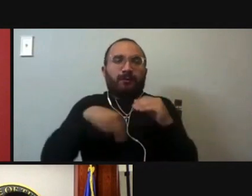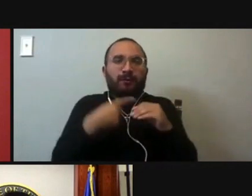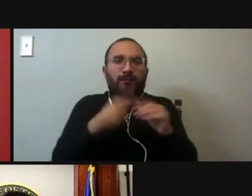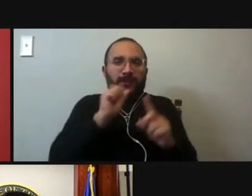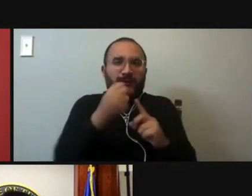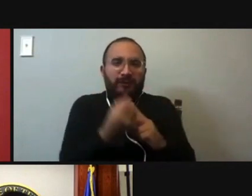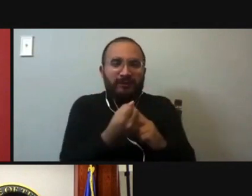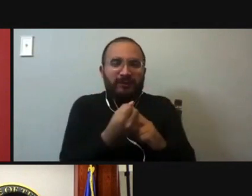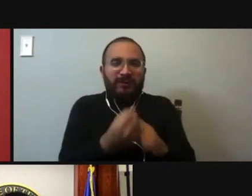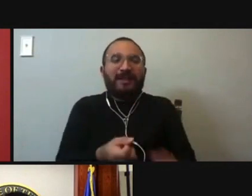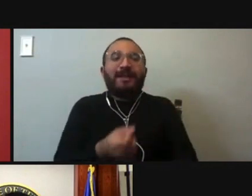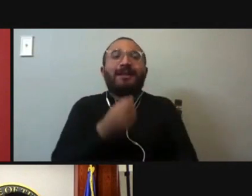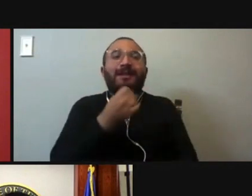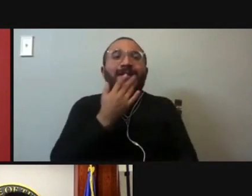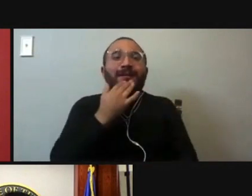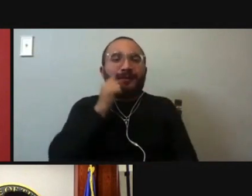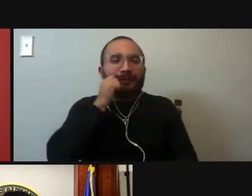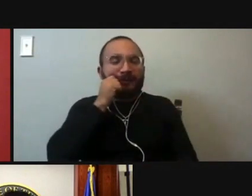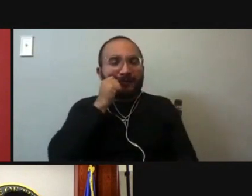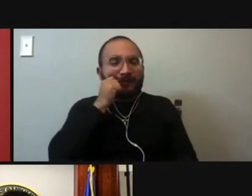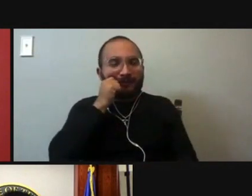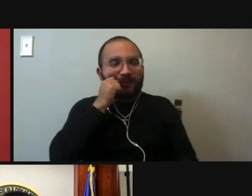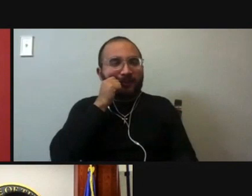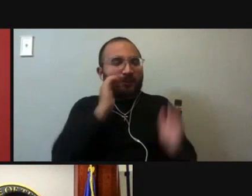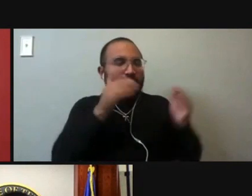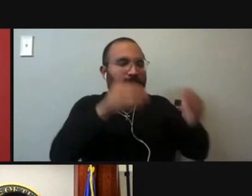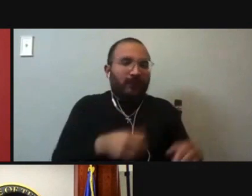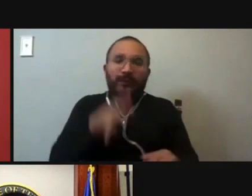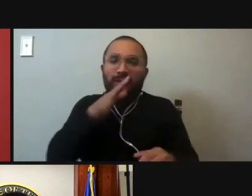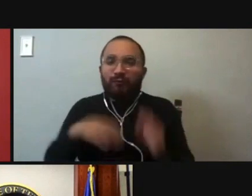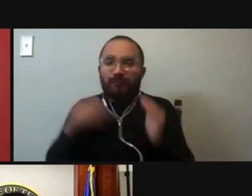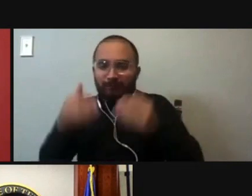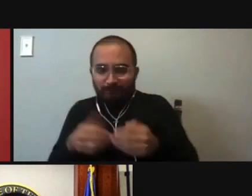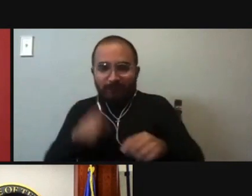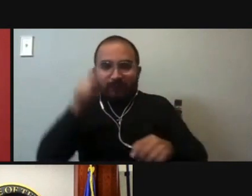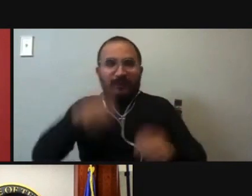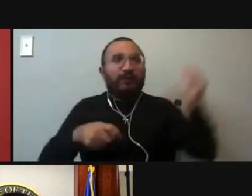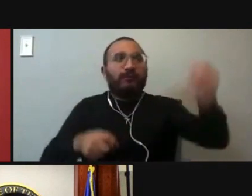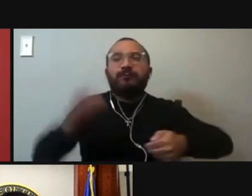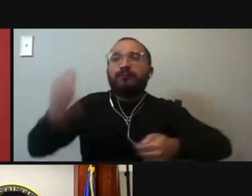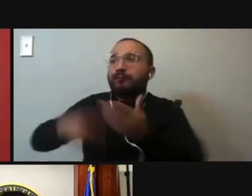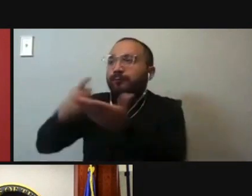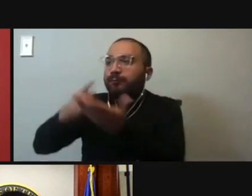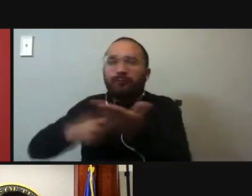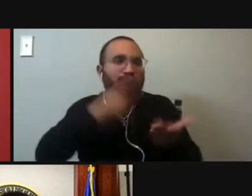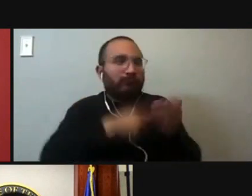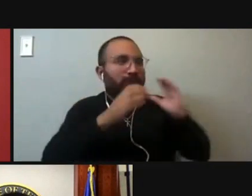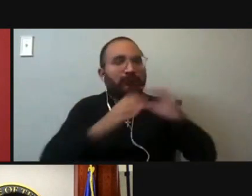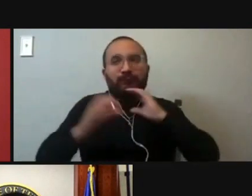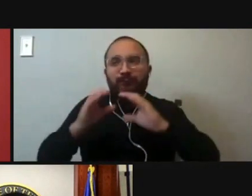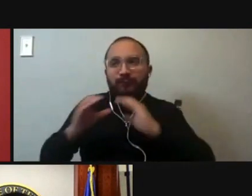race based, that are gender based, that in any way affect our judicial decision making, and depart